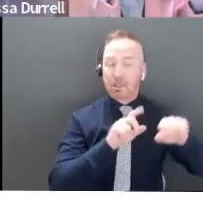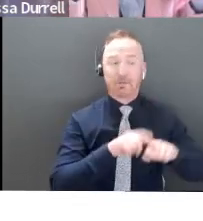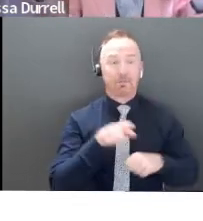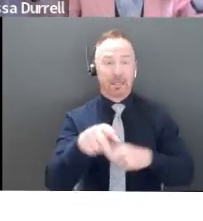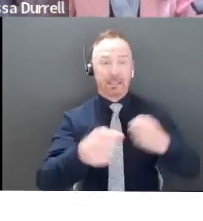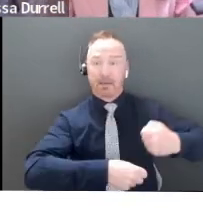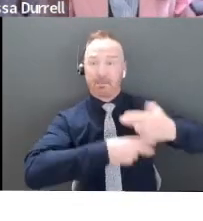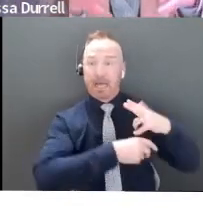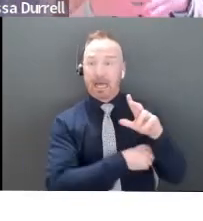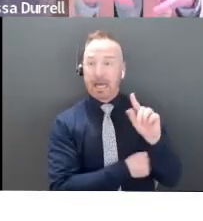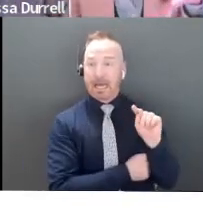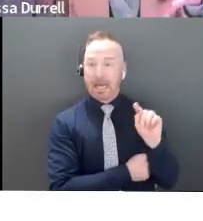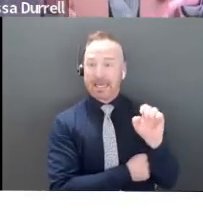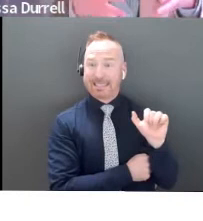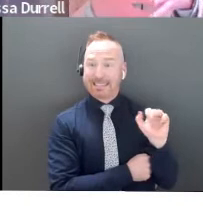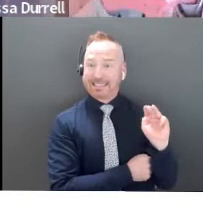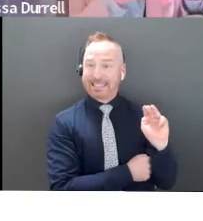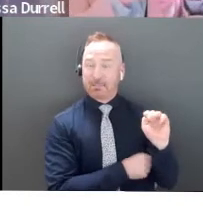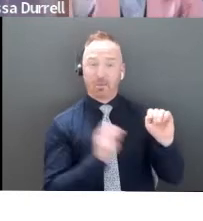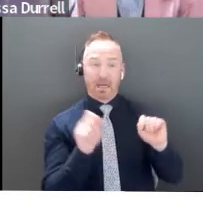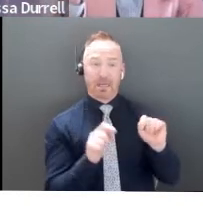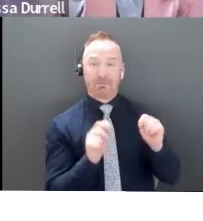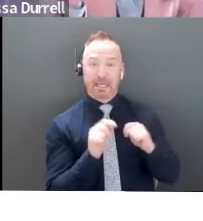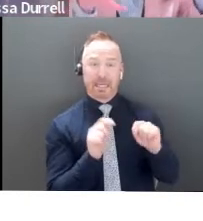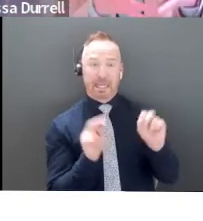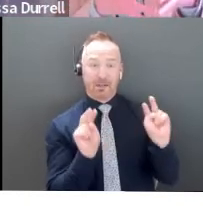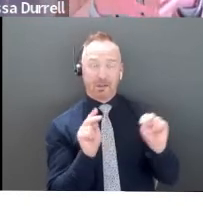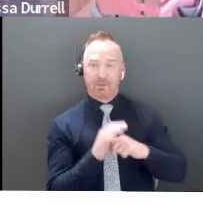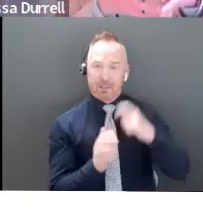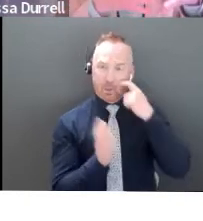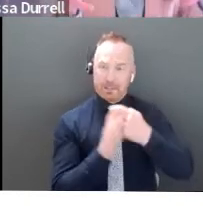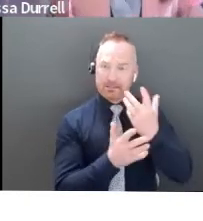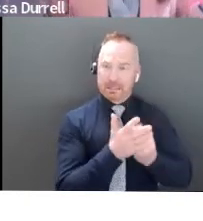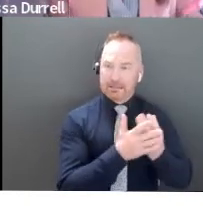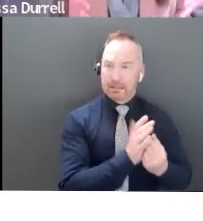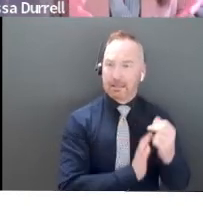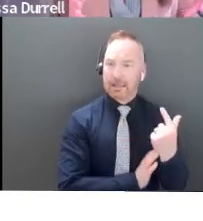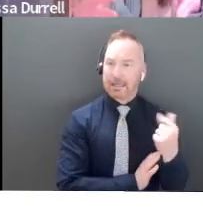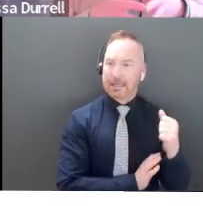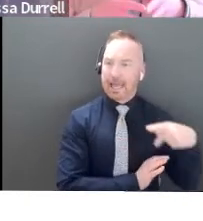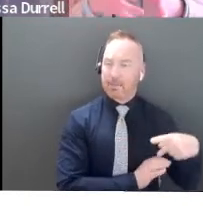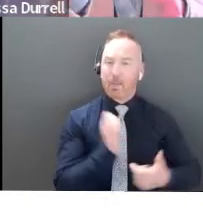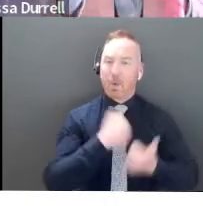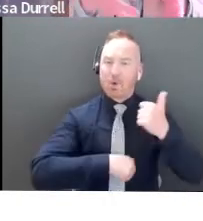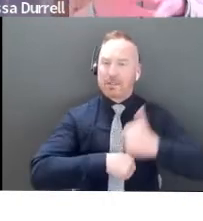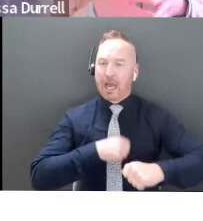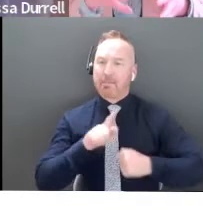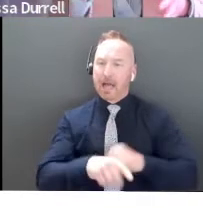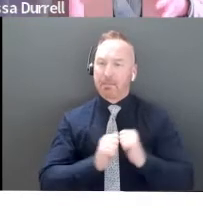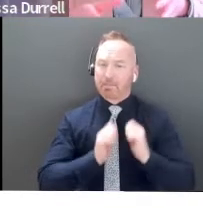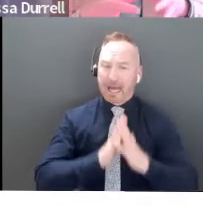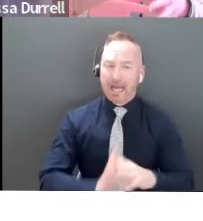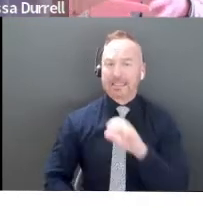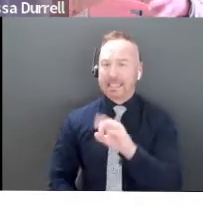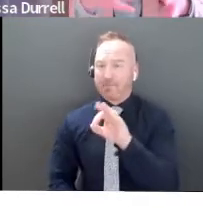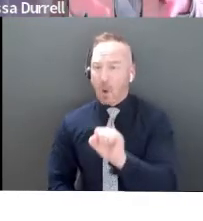slide, we can see right away where your gaps are. So traditionally, with a lot of startups, you don't see a CFO, but they might have a